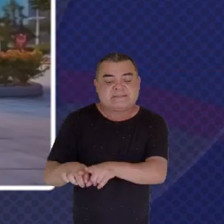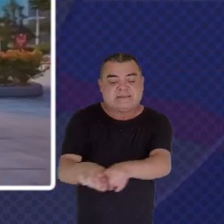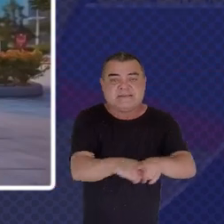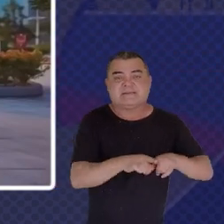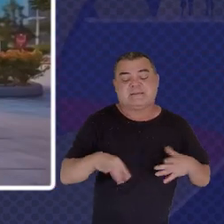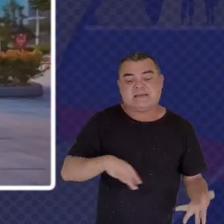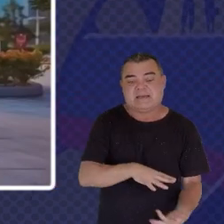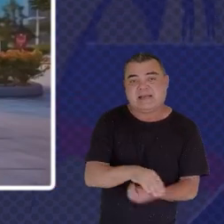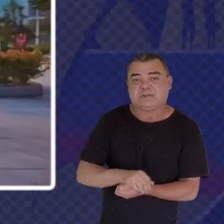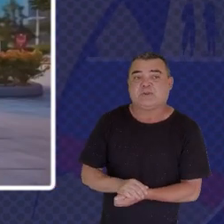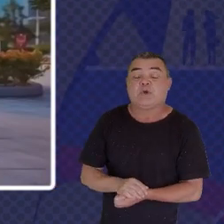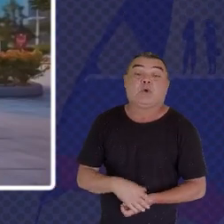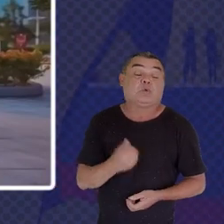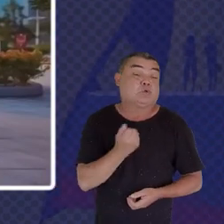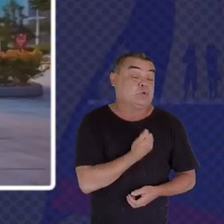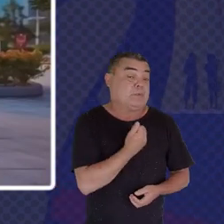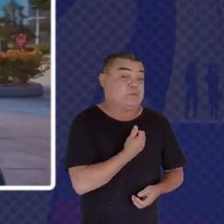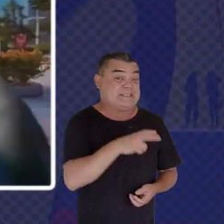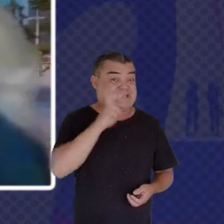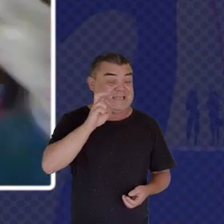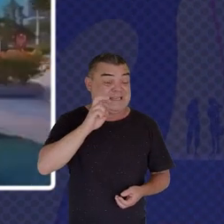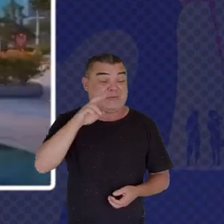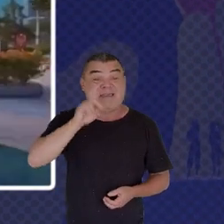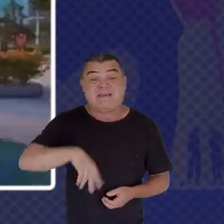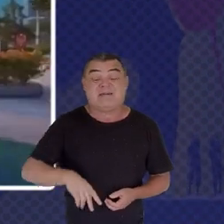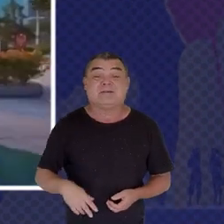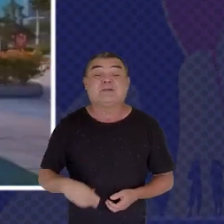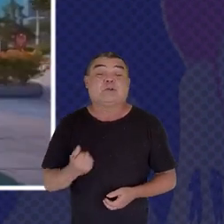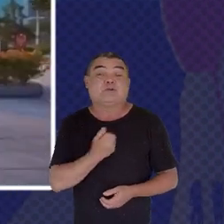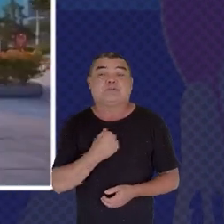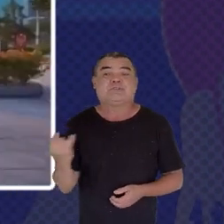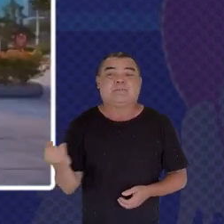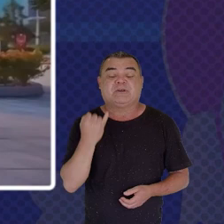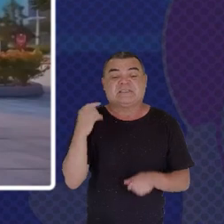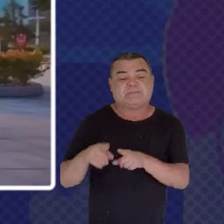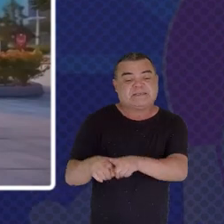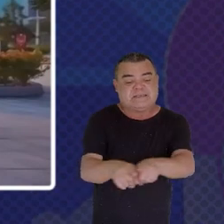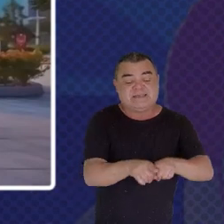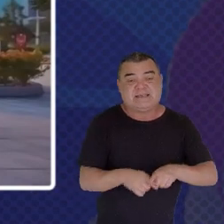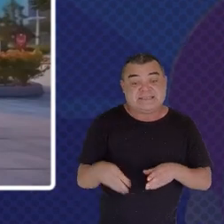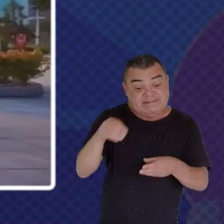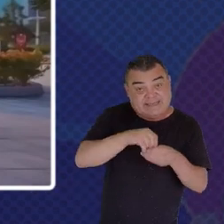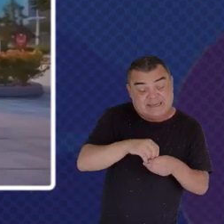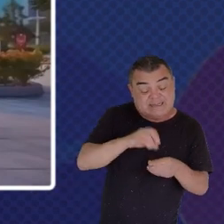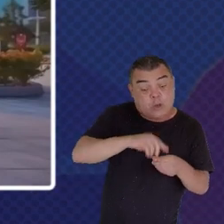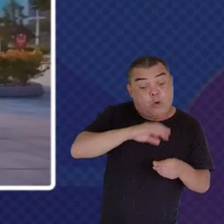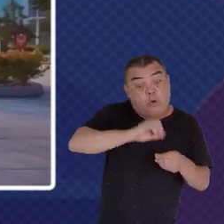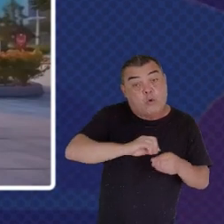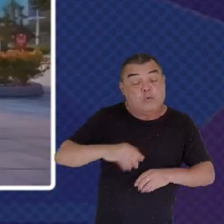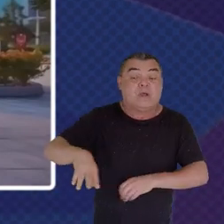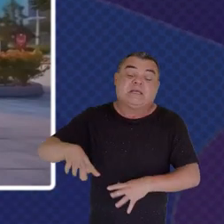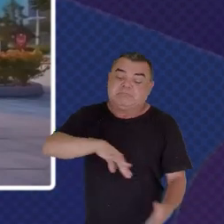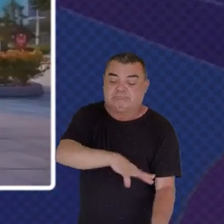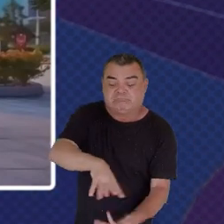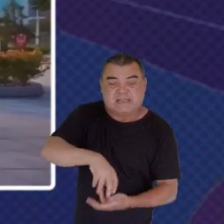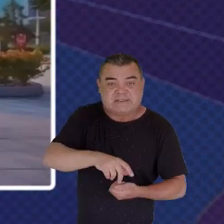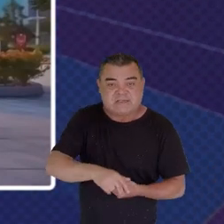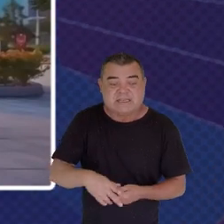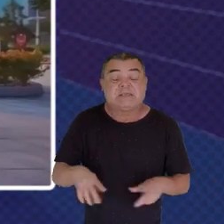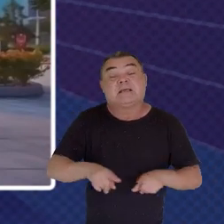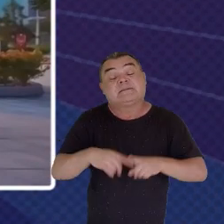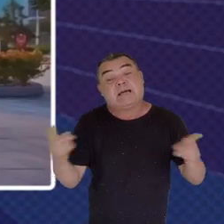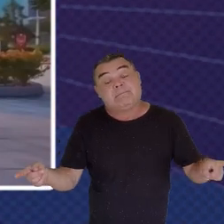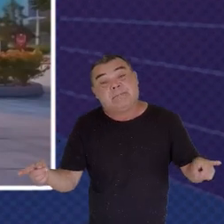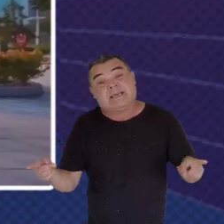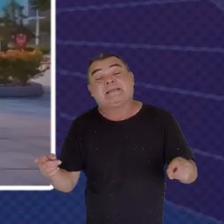Is the importance Of internal partnerships Not just external And international ones But internally Amongst our citizens Singapore places A